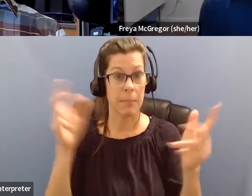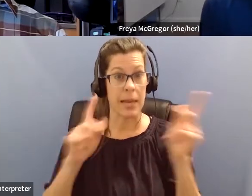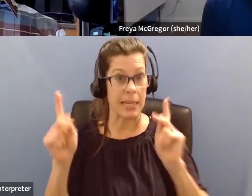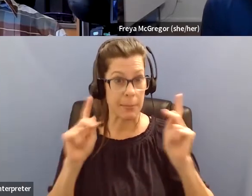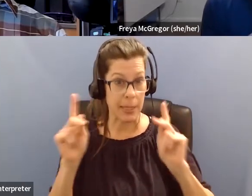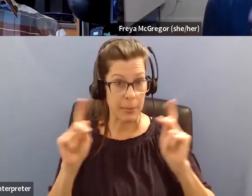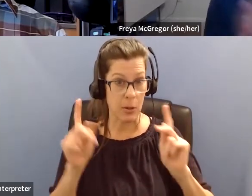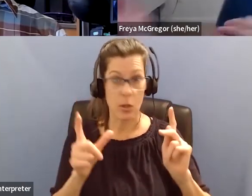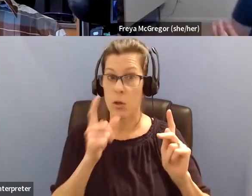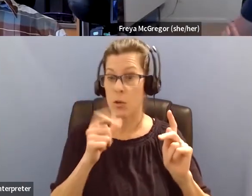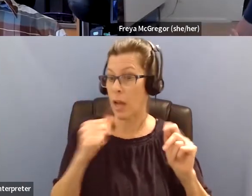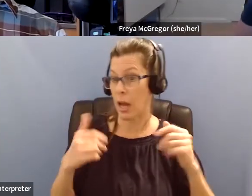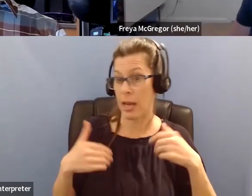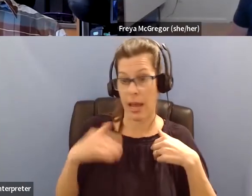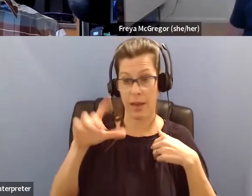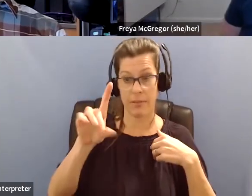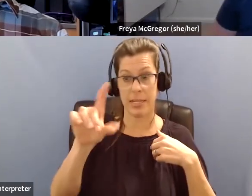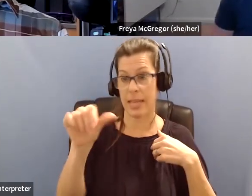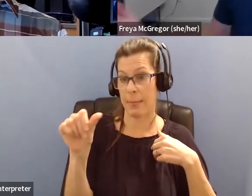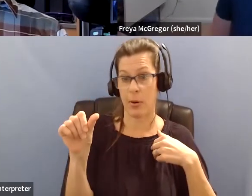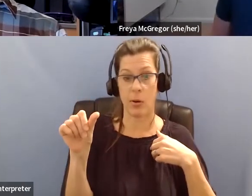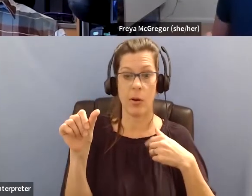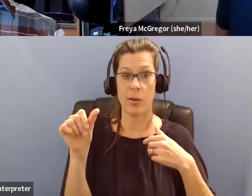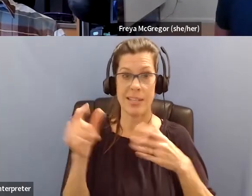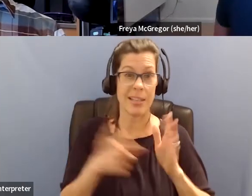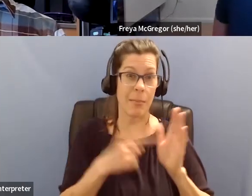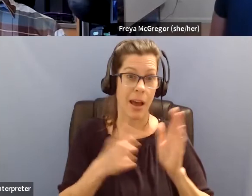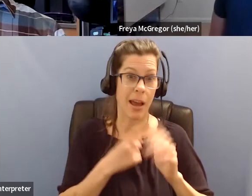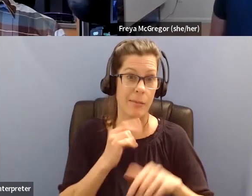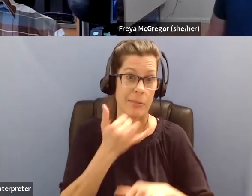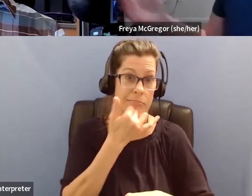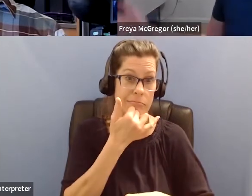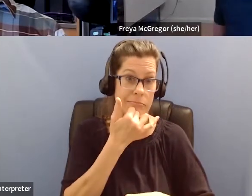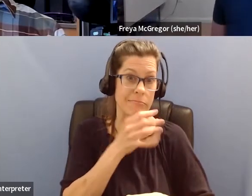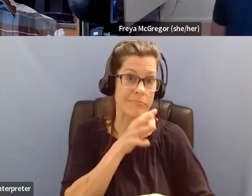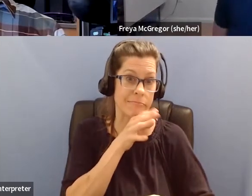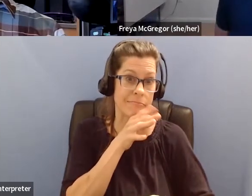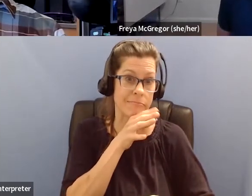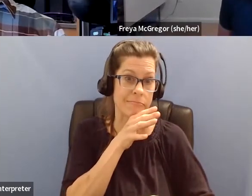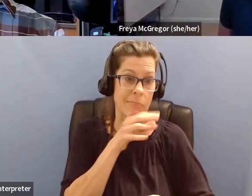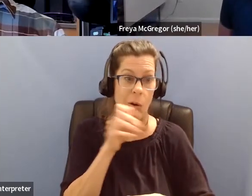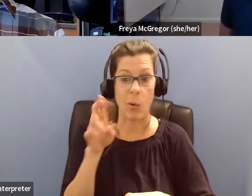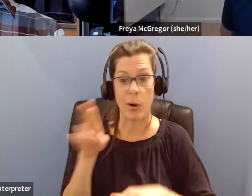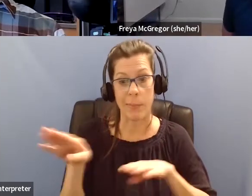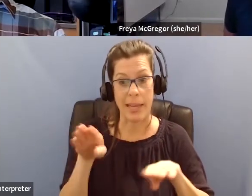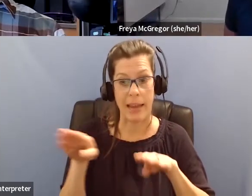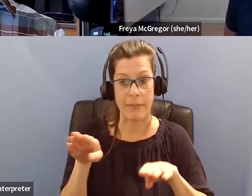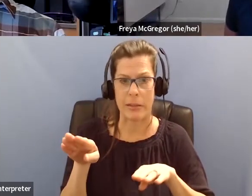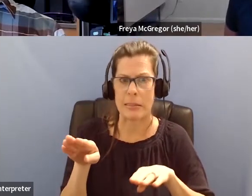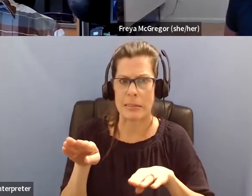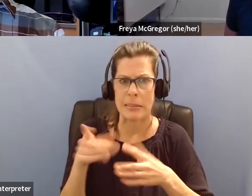non-disabled folks often want to help people with disabilities and birders are no exception out on the trail or something. Is